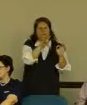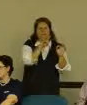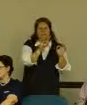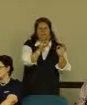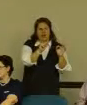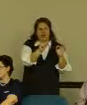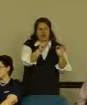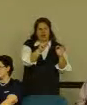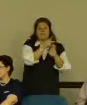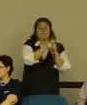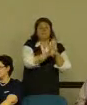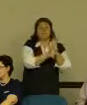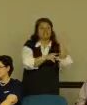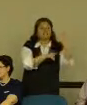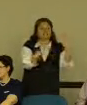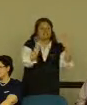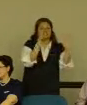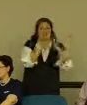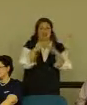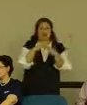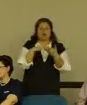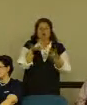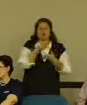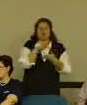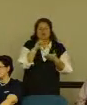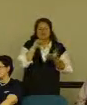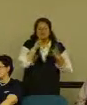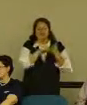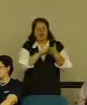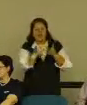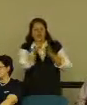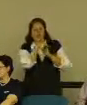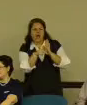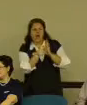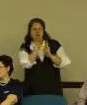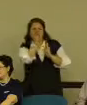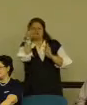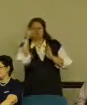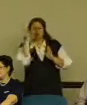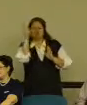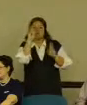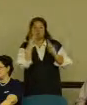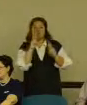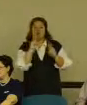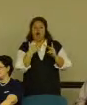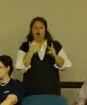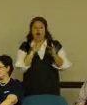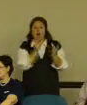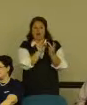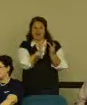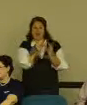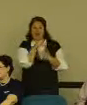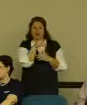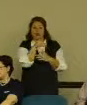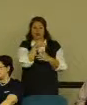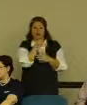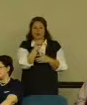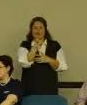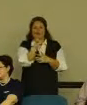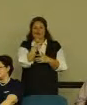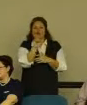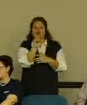Elizabethtown College, and looking at other policies and other websites, I ended up contacting the provost,